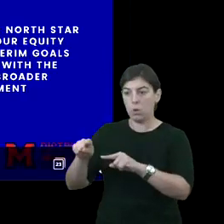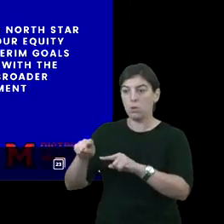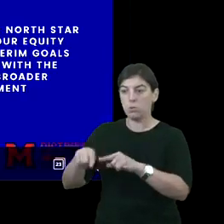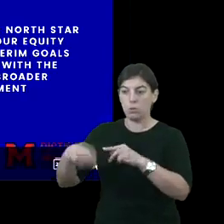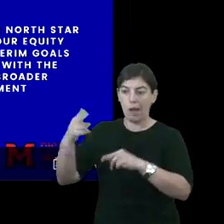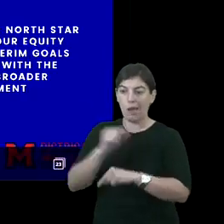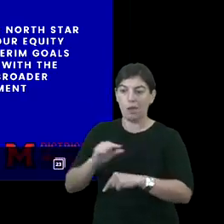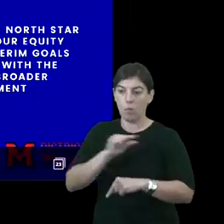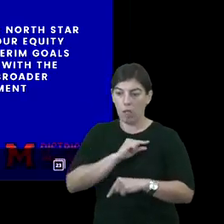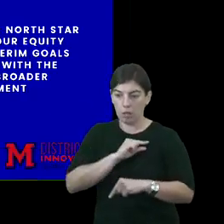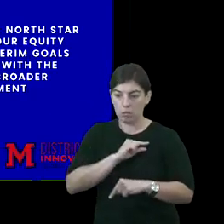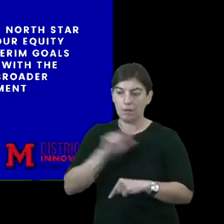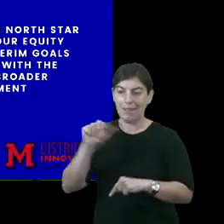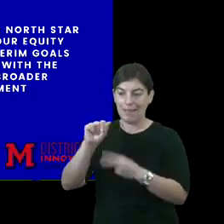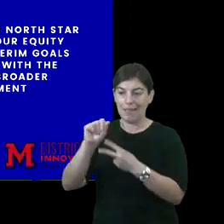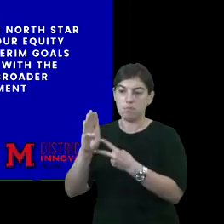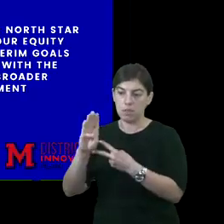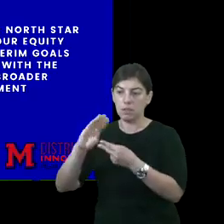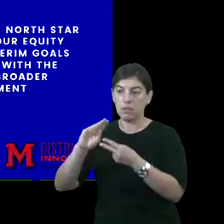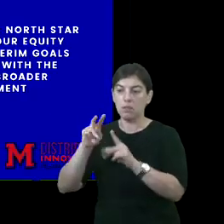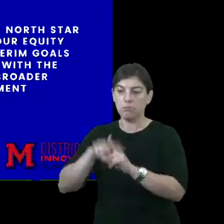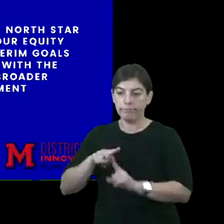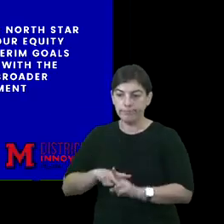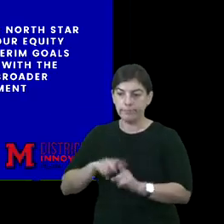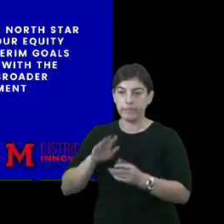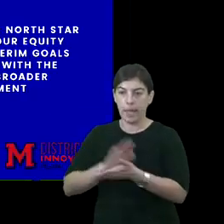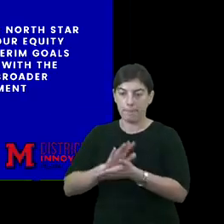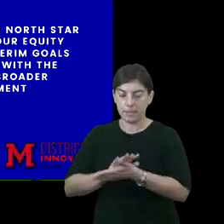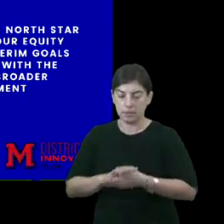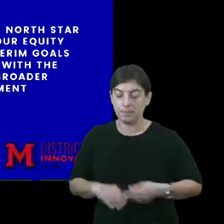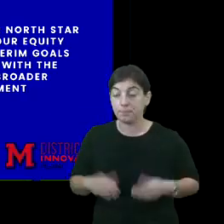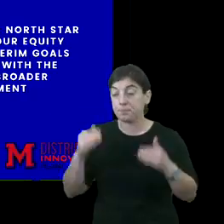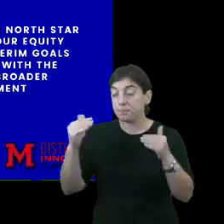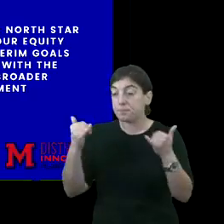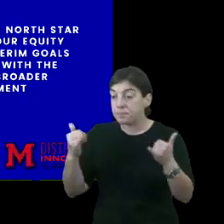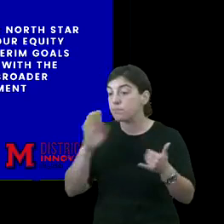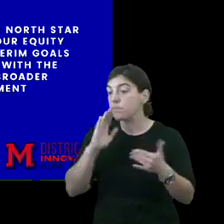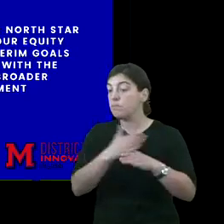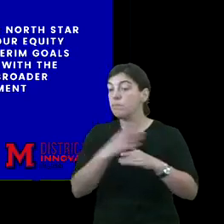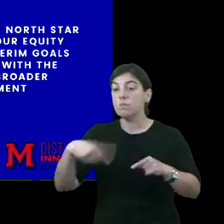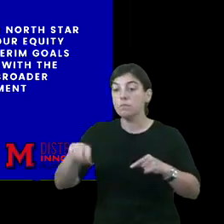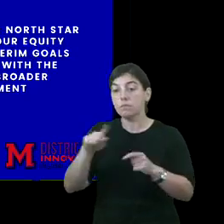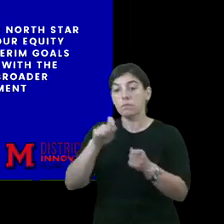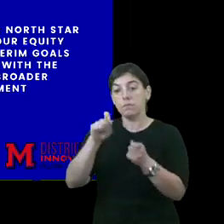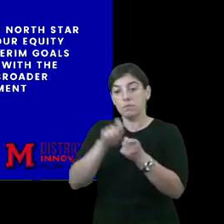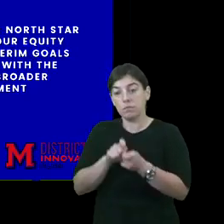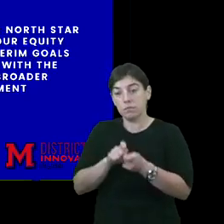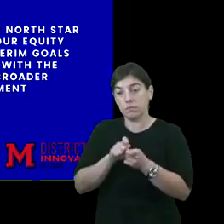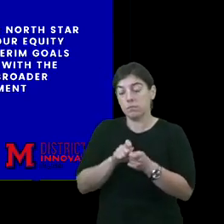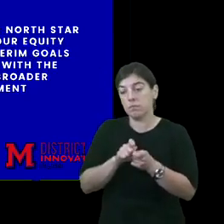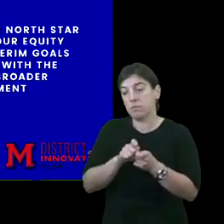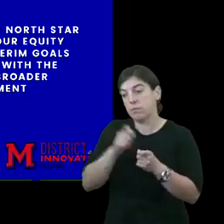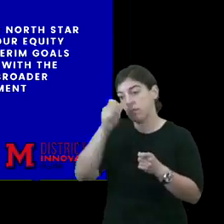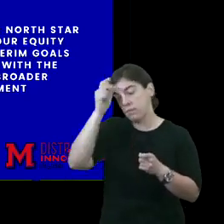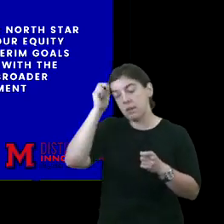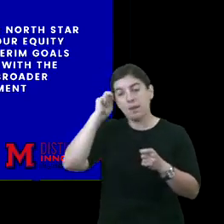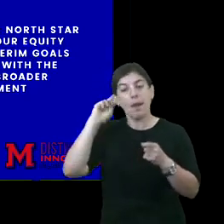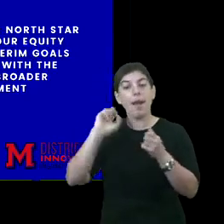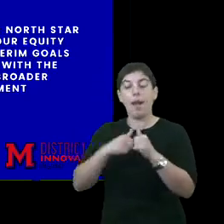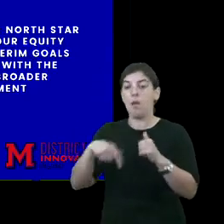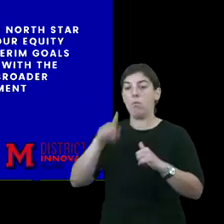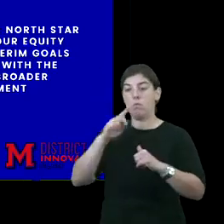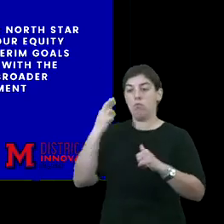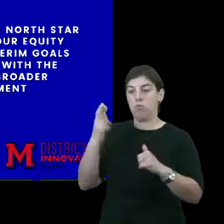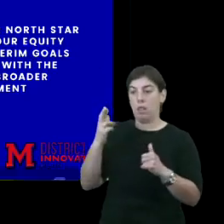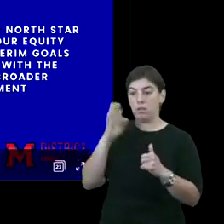quality A or B rated campus. And now we'd like to share with you specifically how we're going to